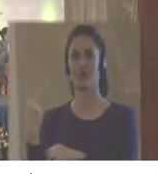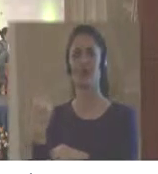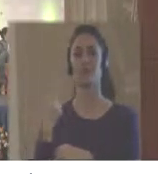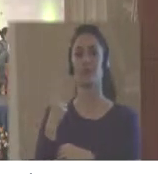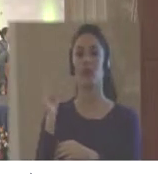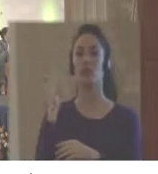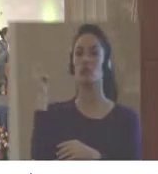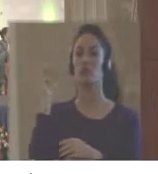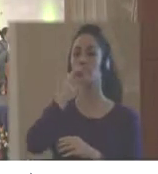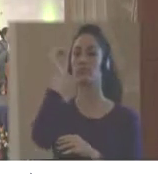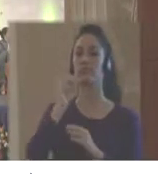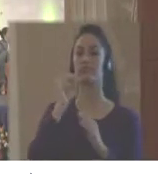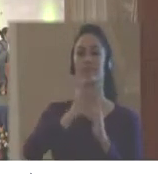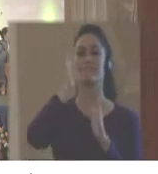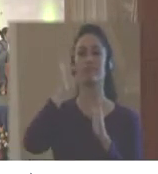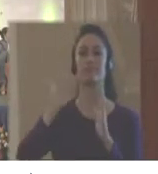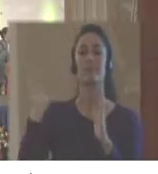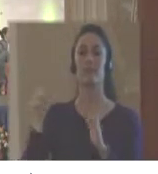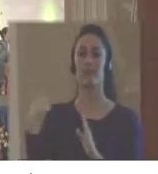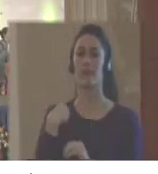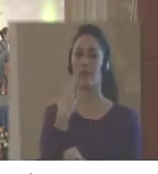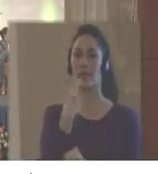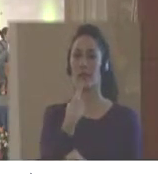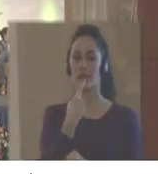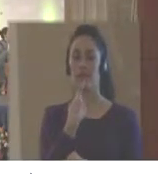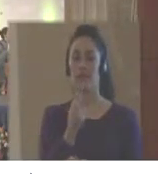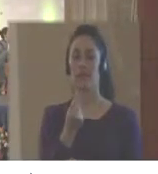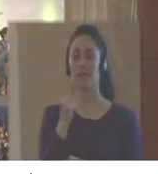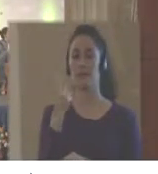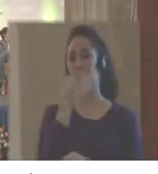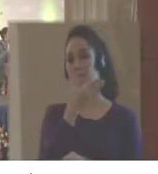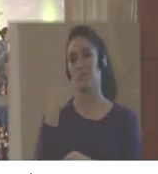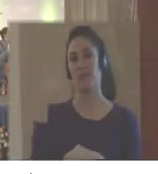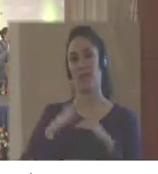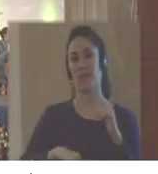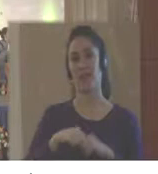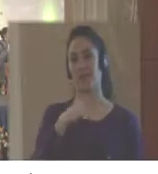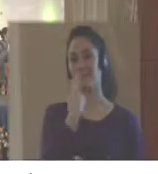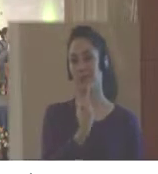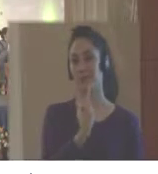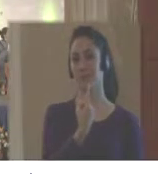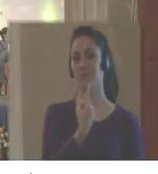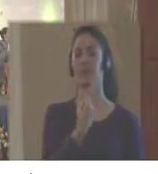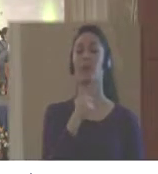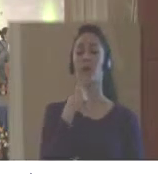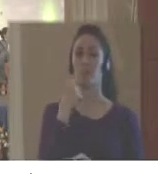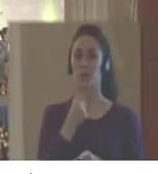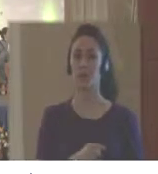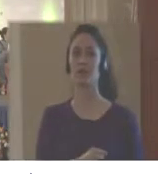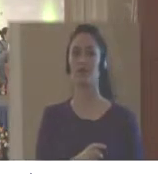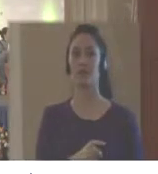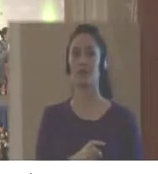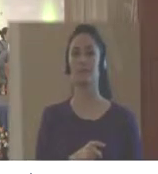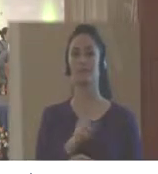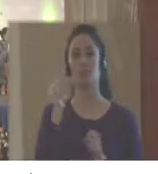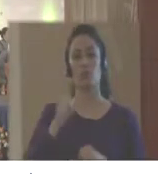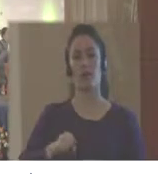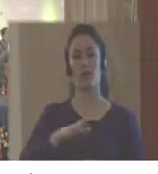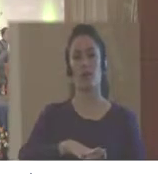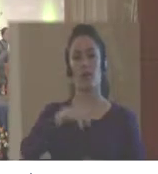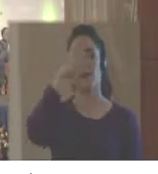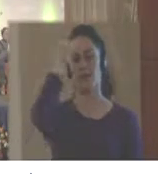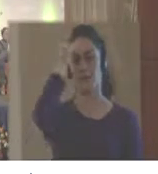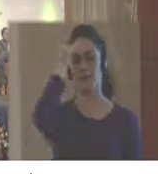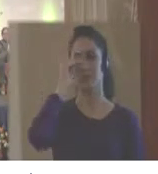a bad status or state, well, it's better off than the other one. Because so much so that the first country can